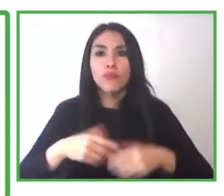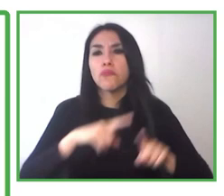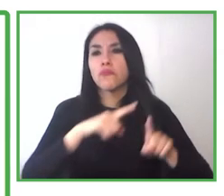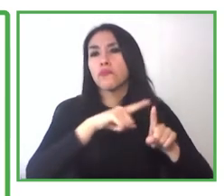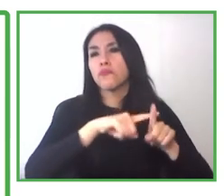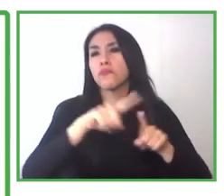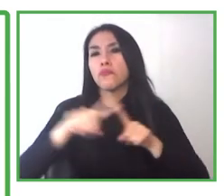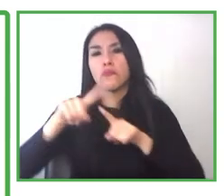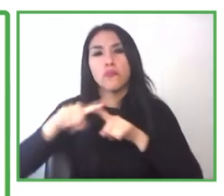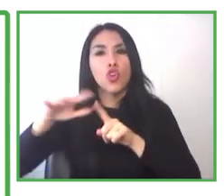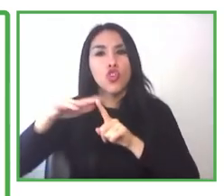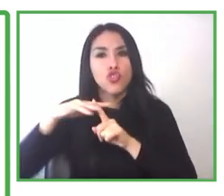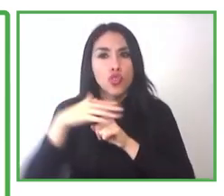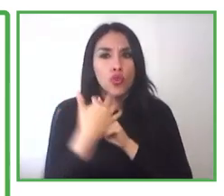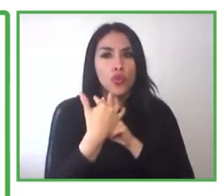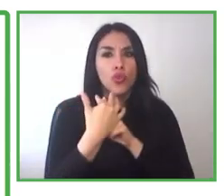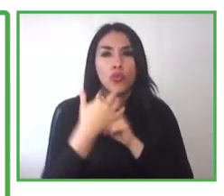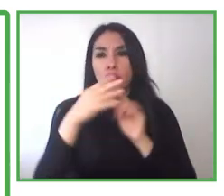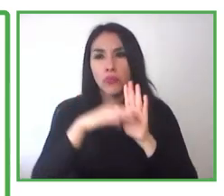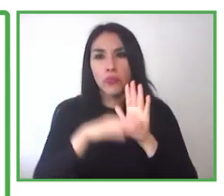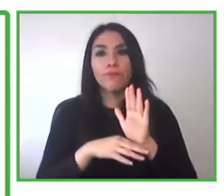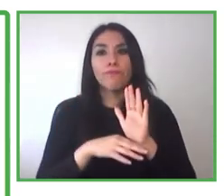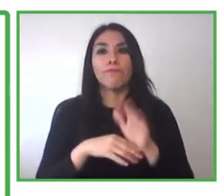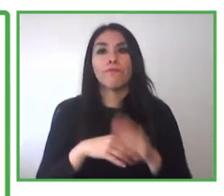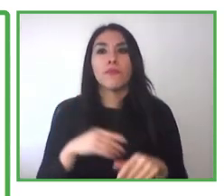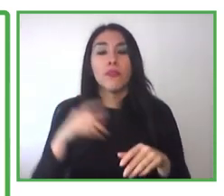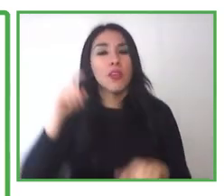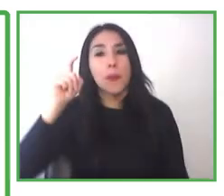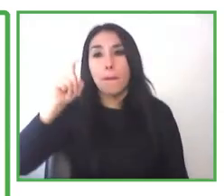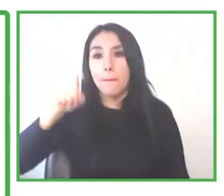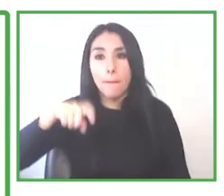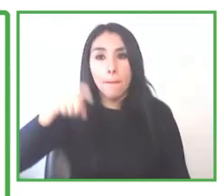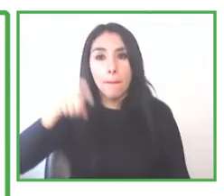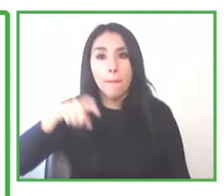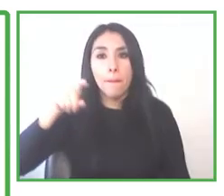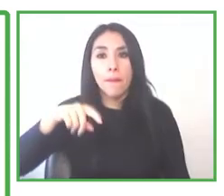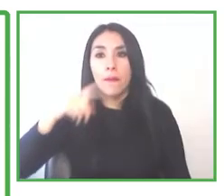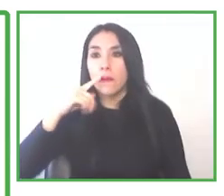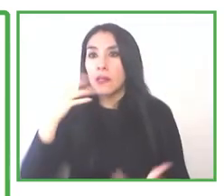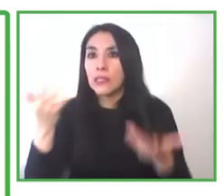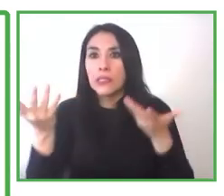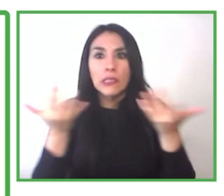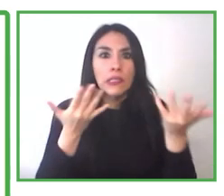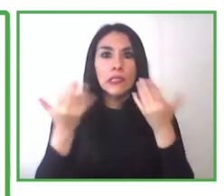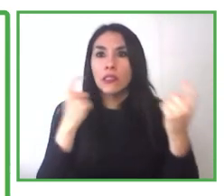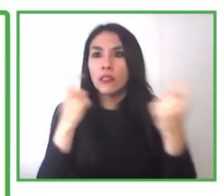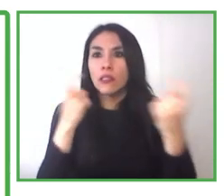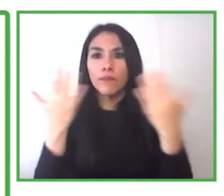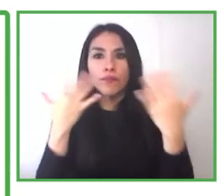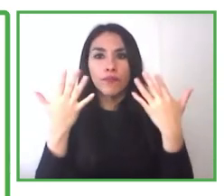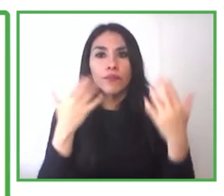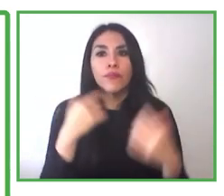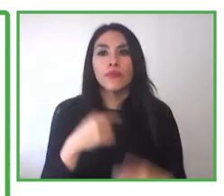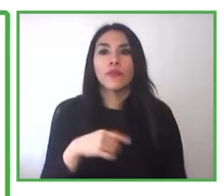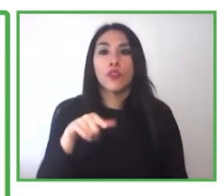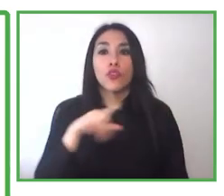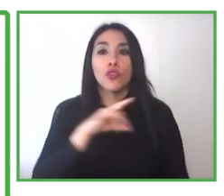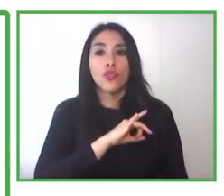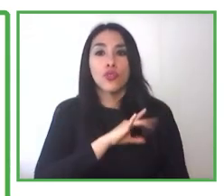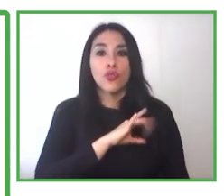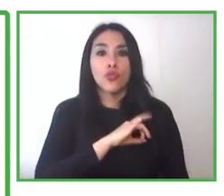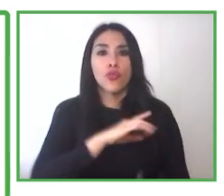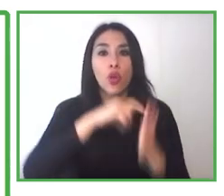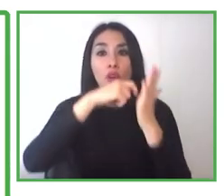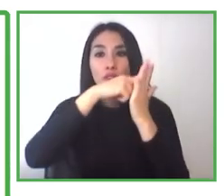require to be able to develop a working function. Chile Valora somehow agrees